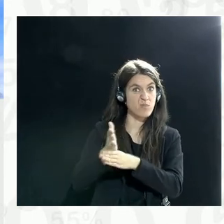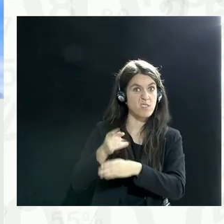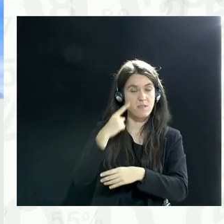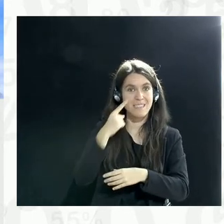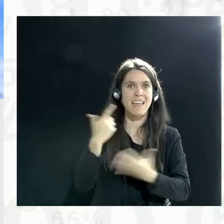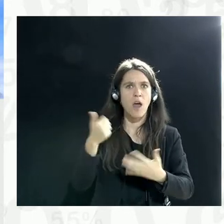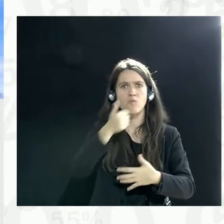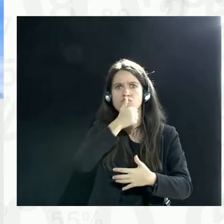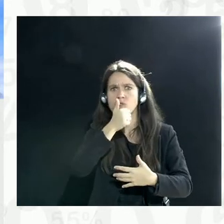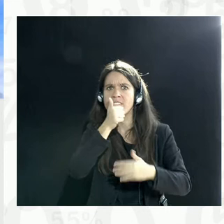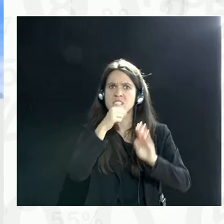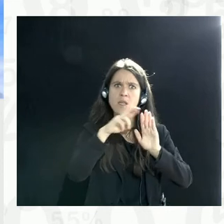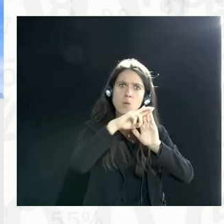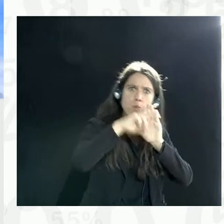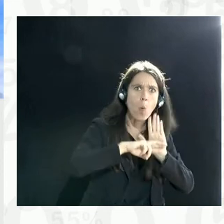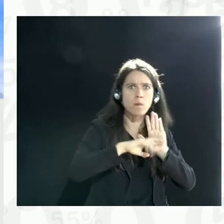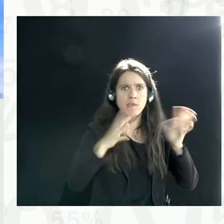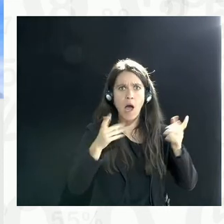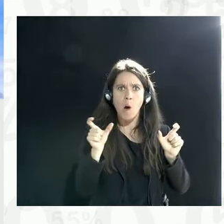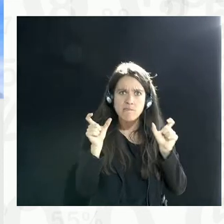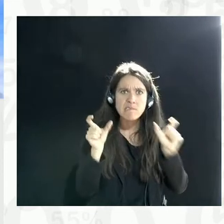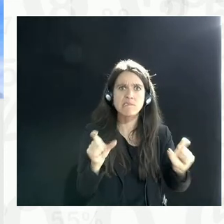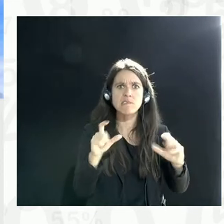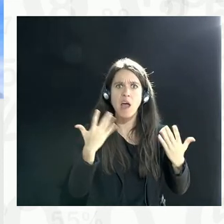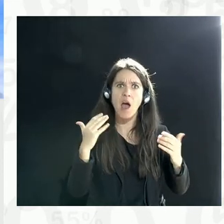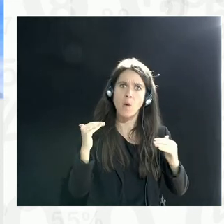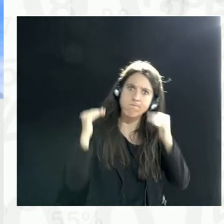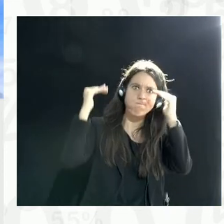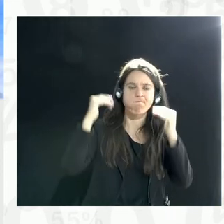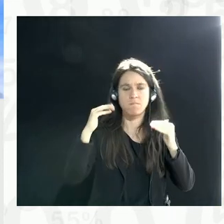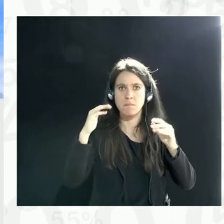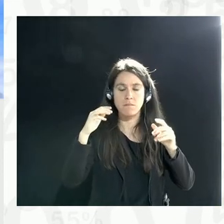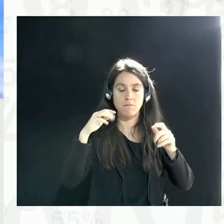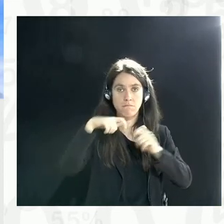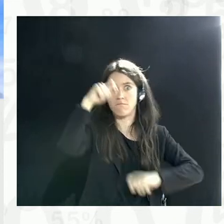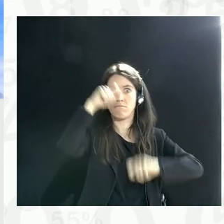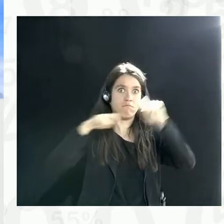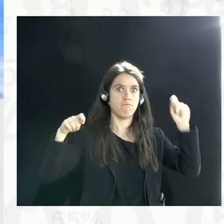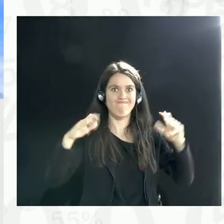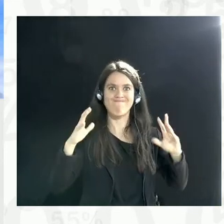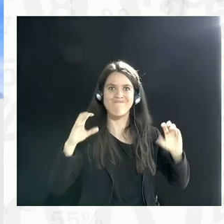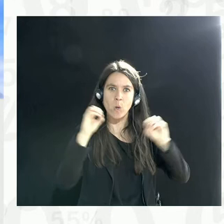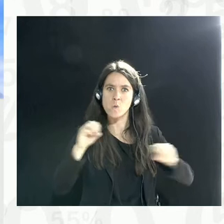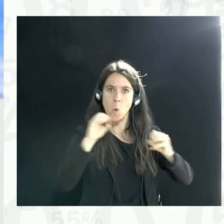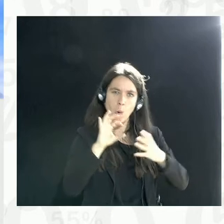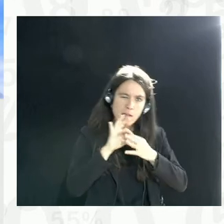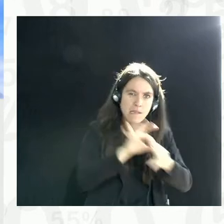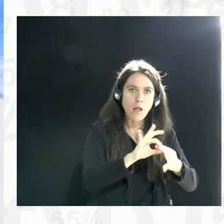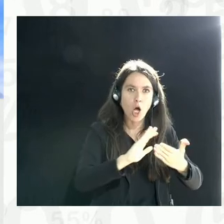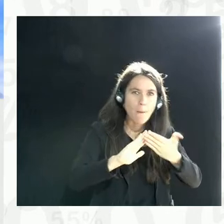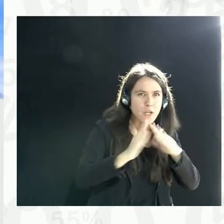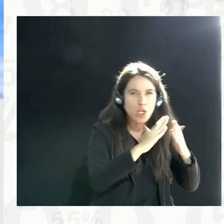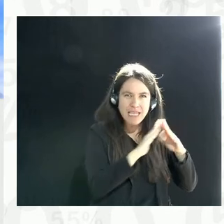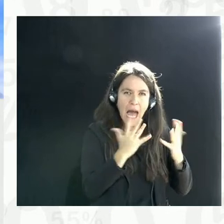of privacy rules by a set of high priests rather than engaging with the community. And so,